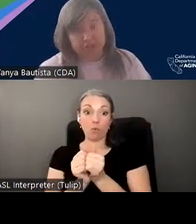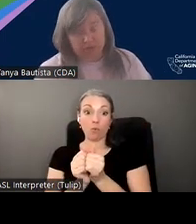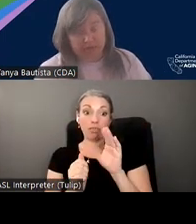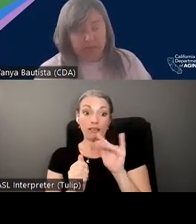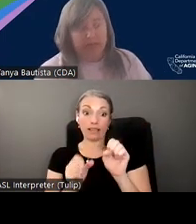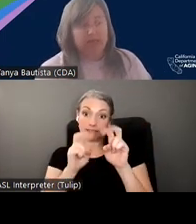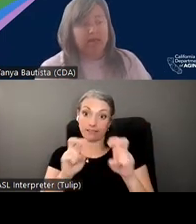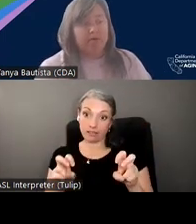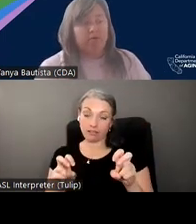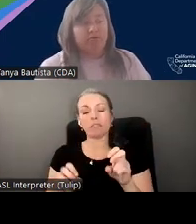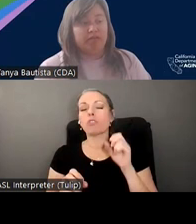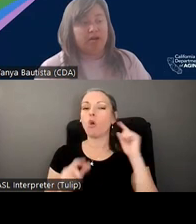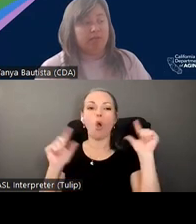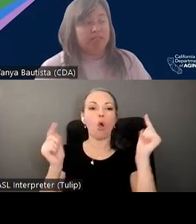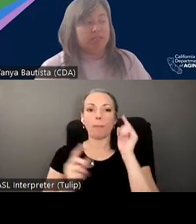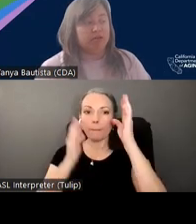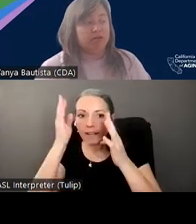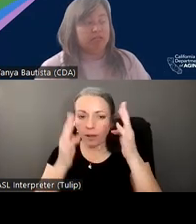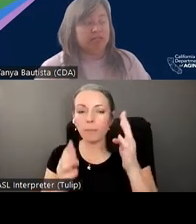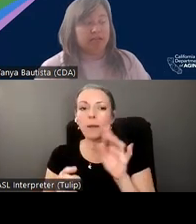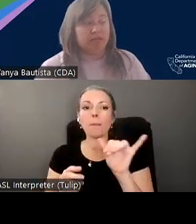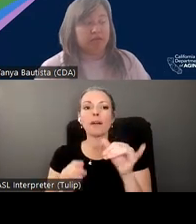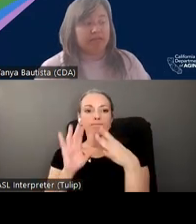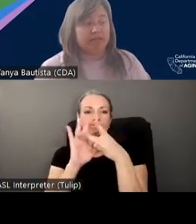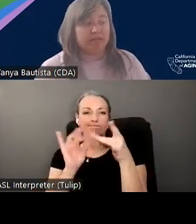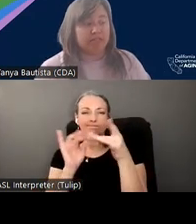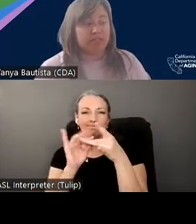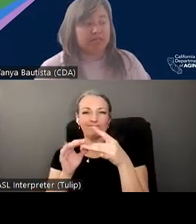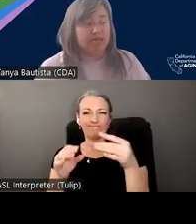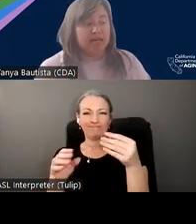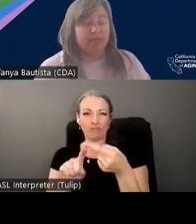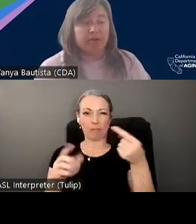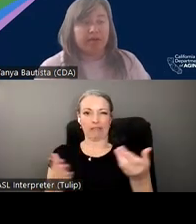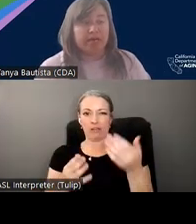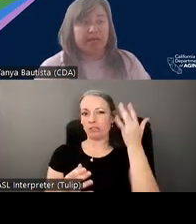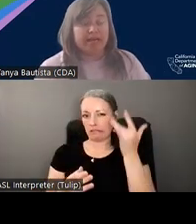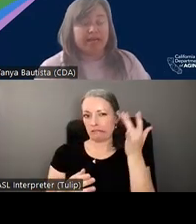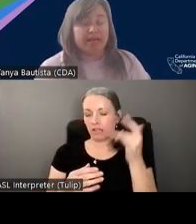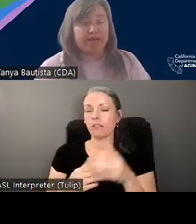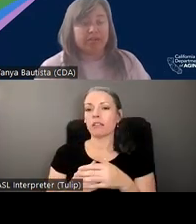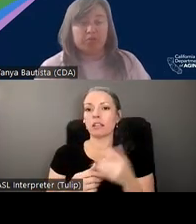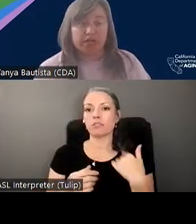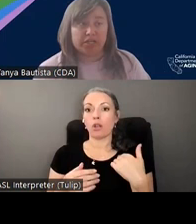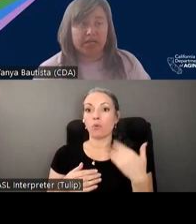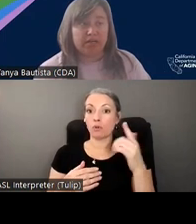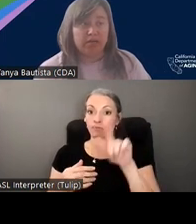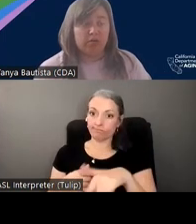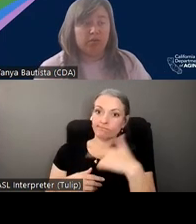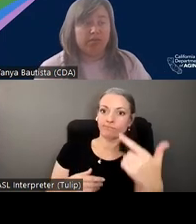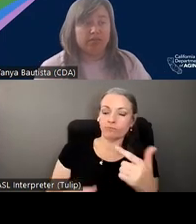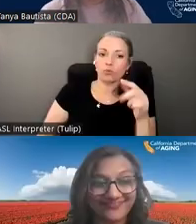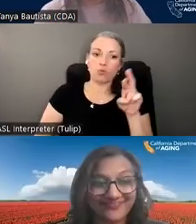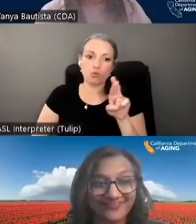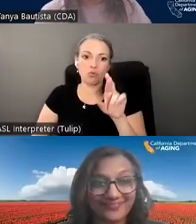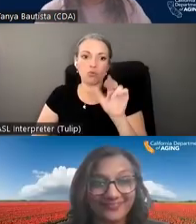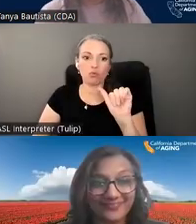which are fictional, by the way, but reflect common scenarios facing California, as mentioned. And I'm going to go ahead and hand it back to Rajana, who